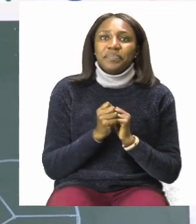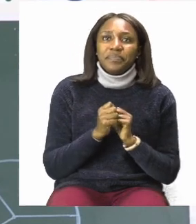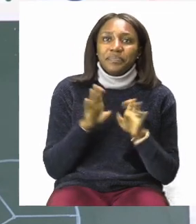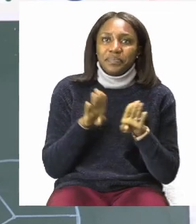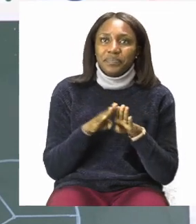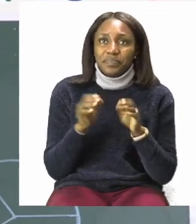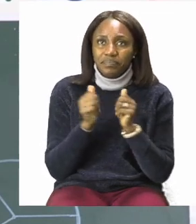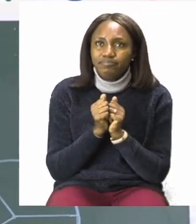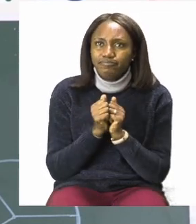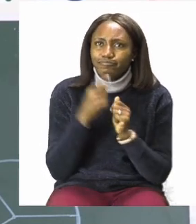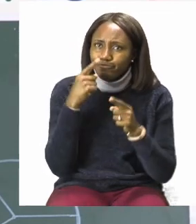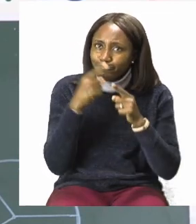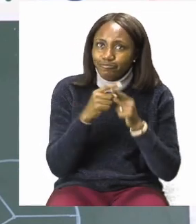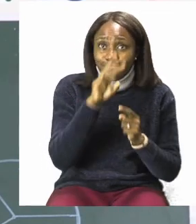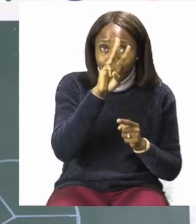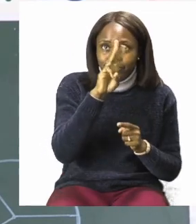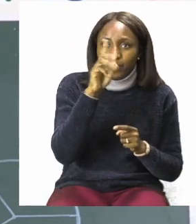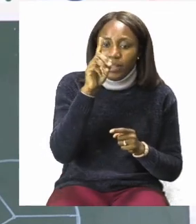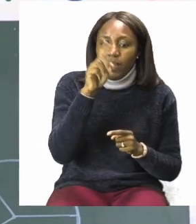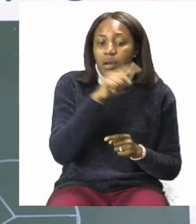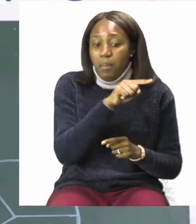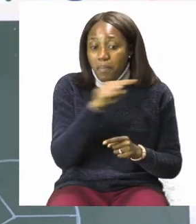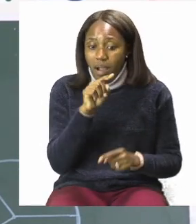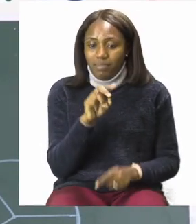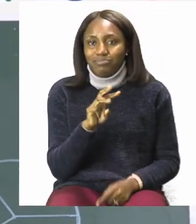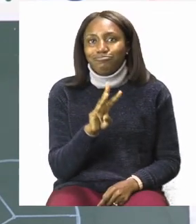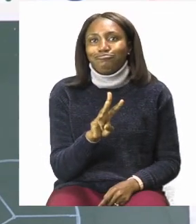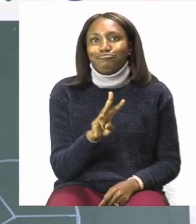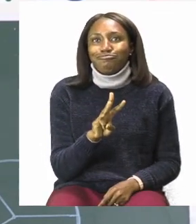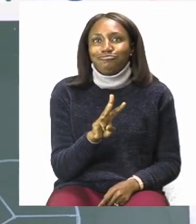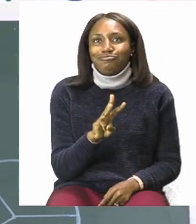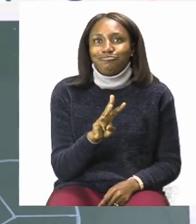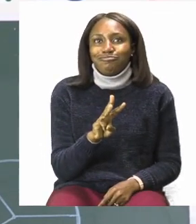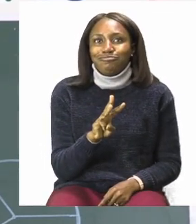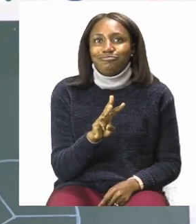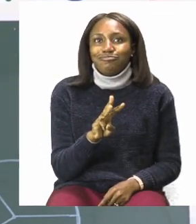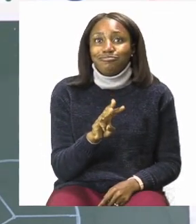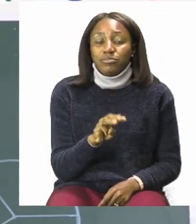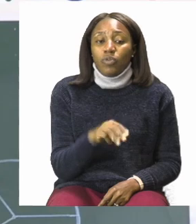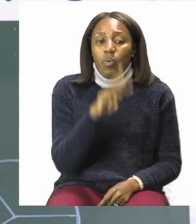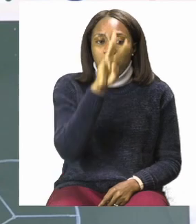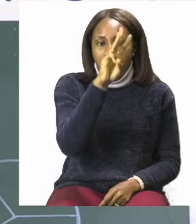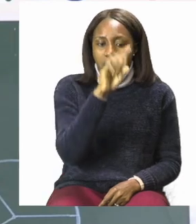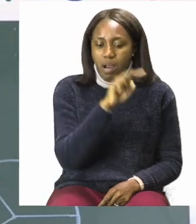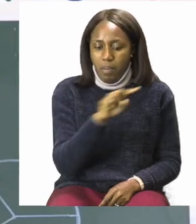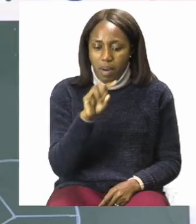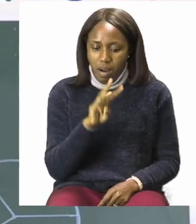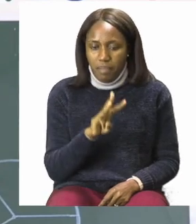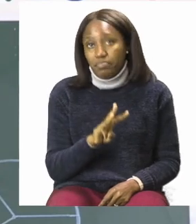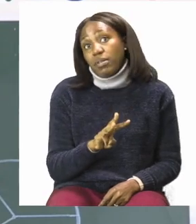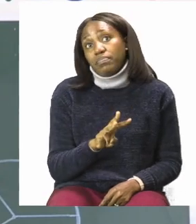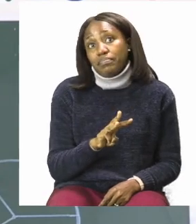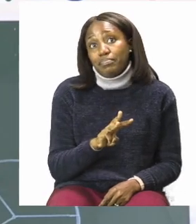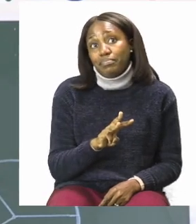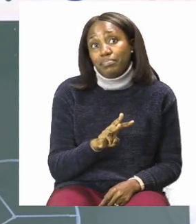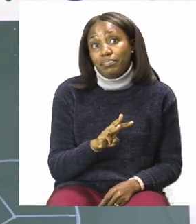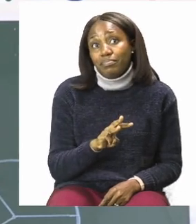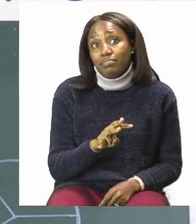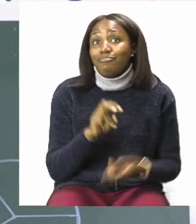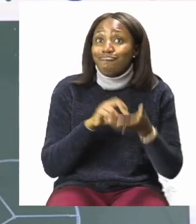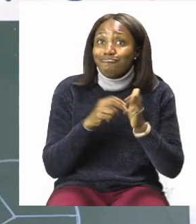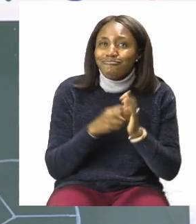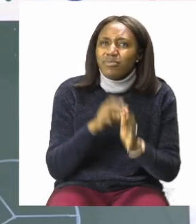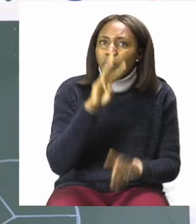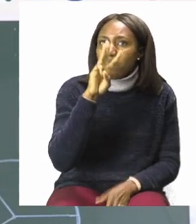says three over three. This one says three thirds. That's because there are